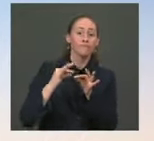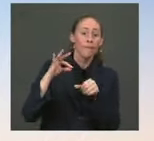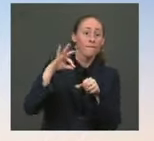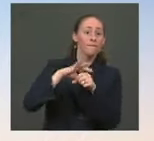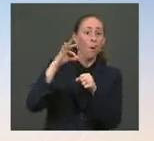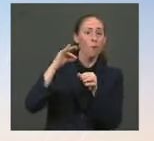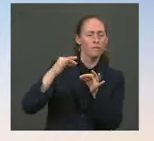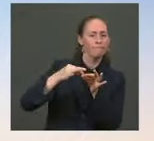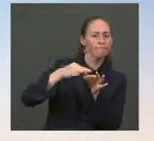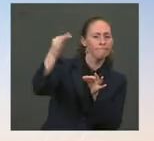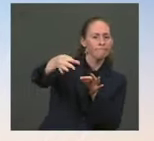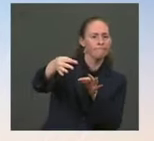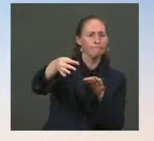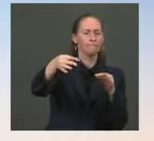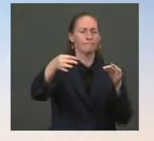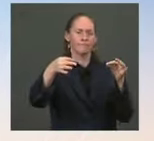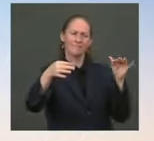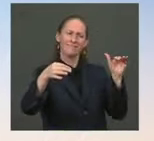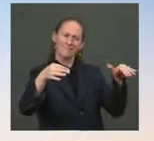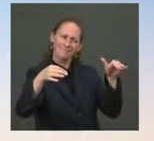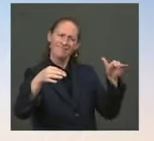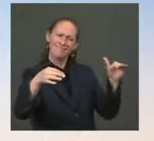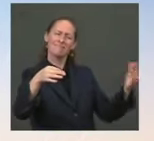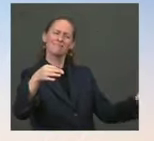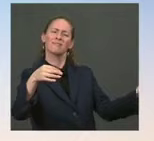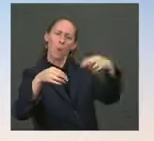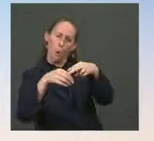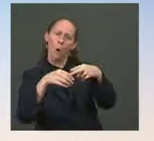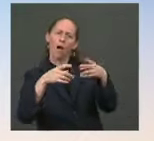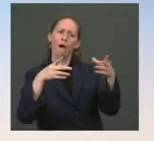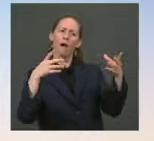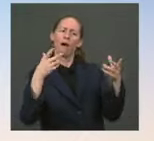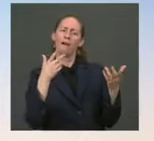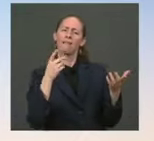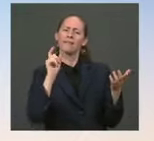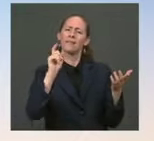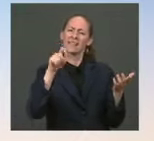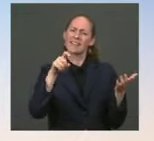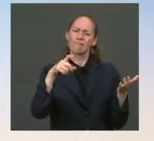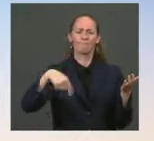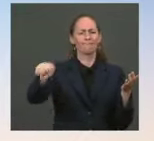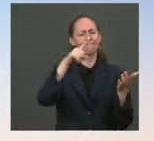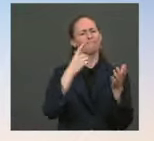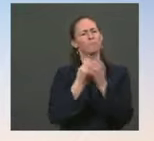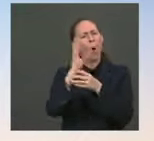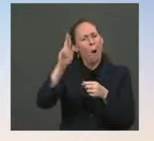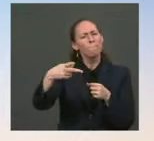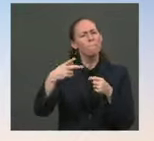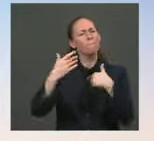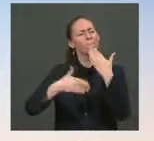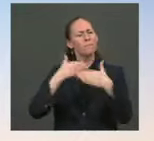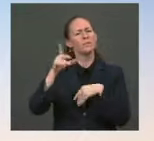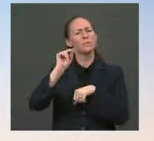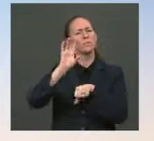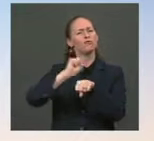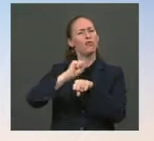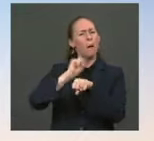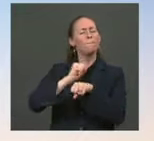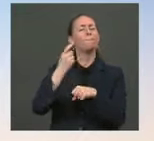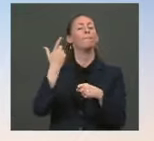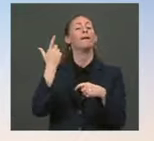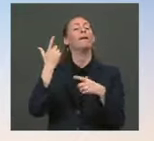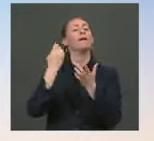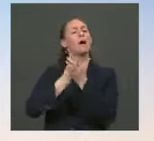Republicans to join us and being adults in the room and ensure that people have confidence in the economic security and their own retirement